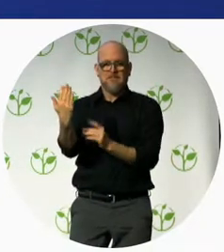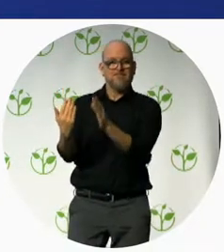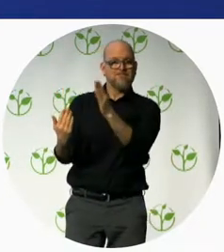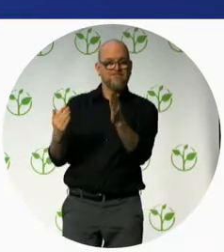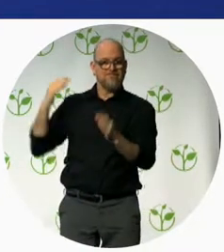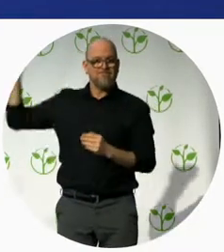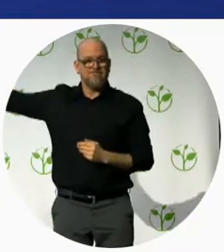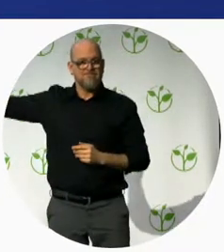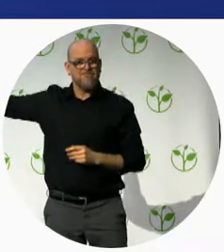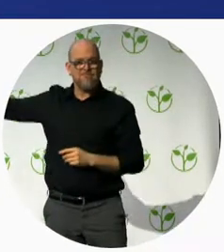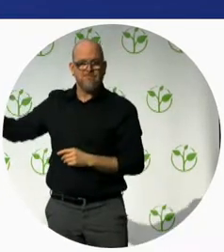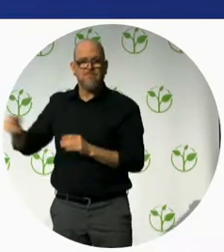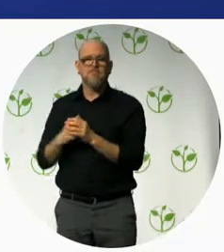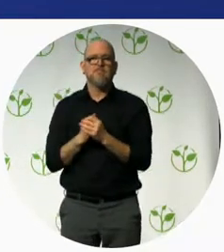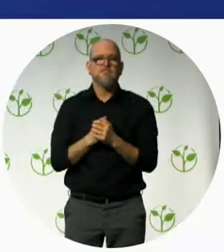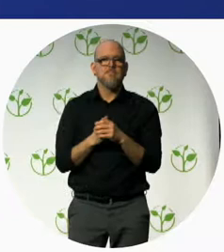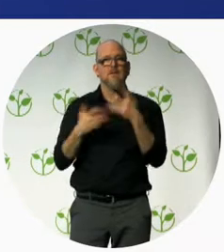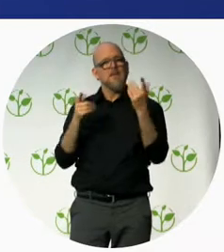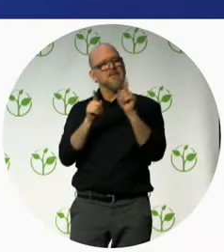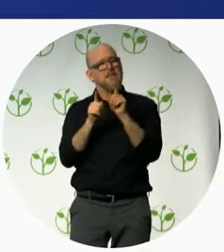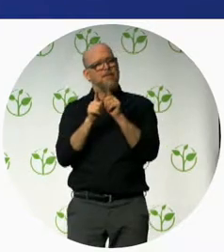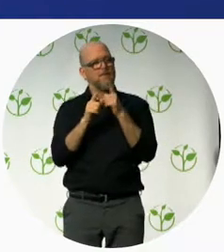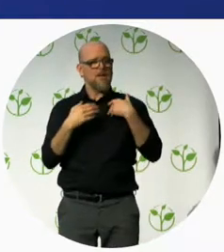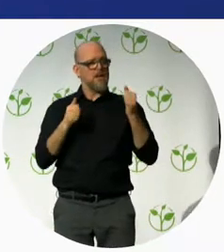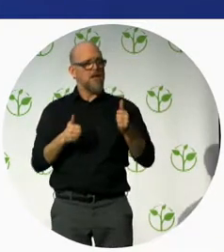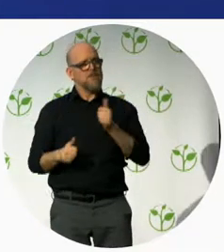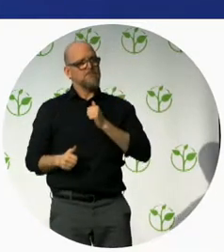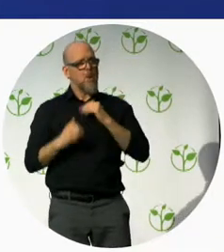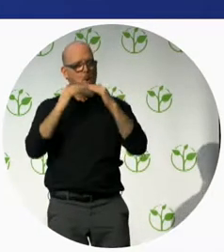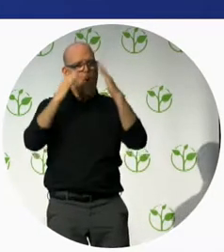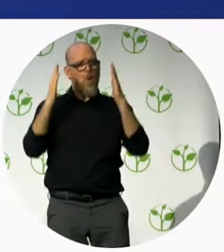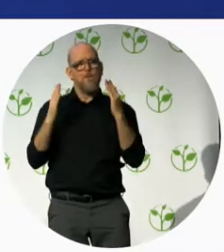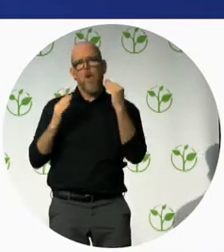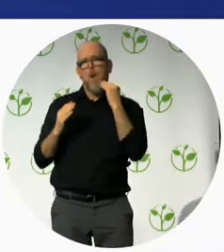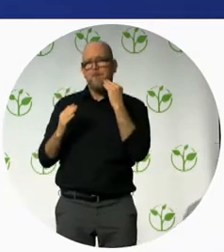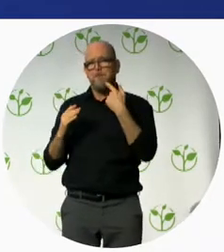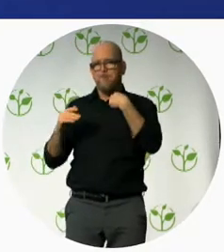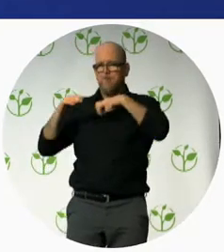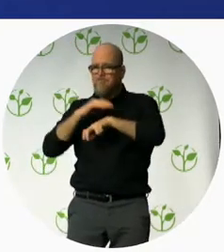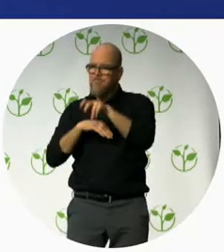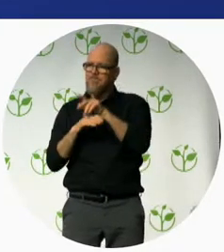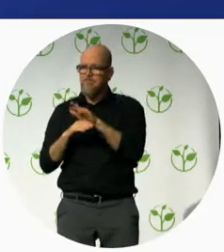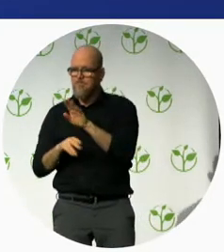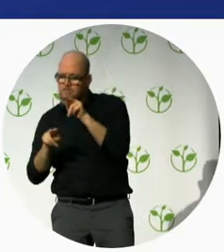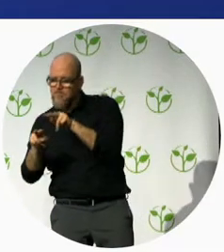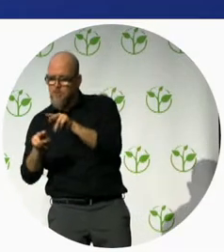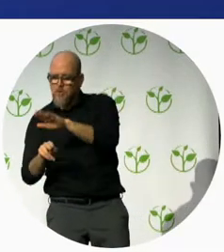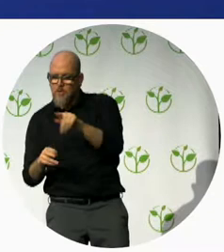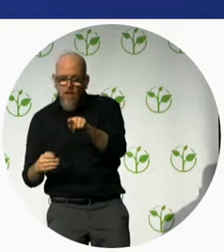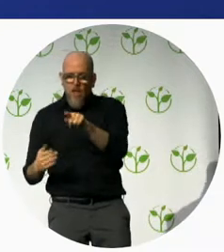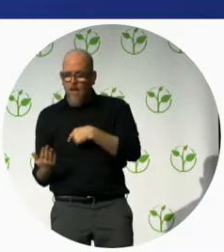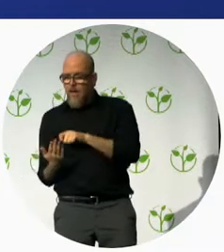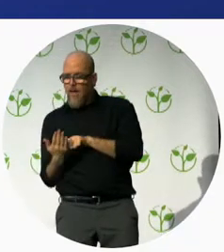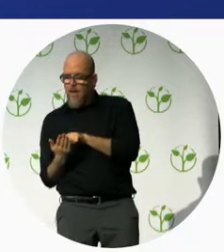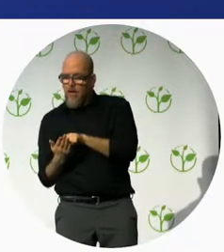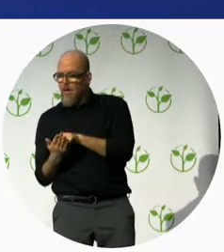a home-based monitoring for early identification of child developmental delays and to conduct and to